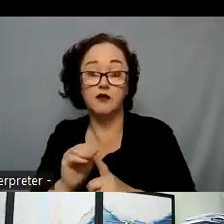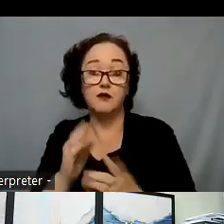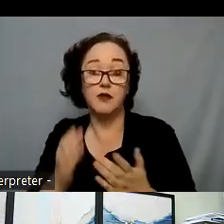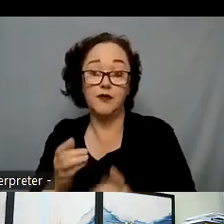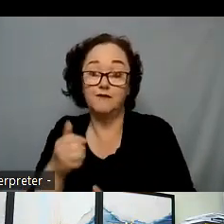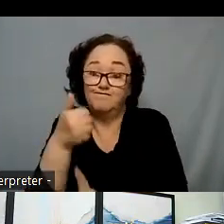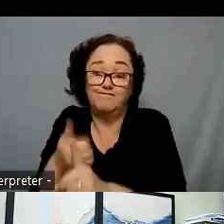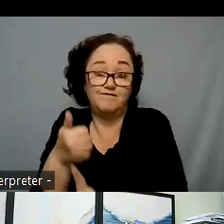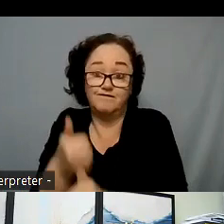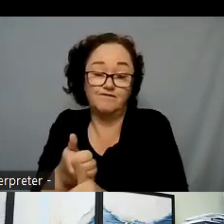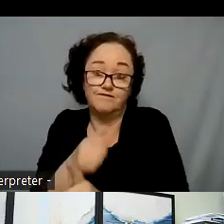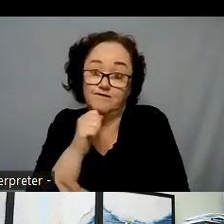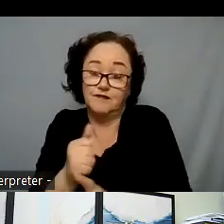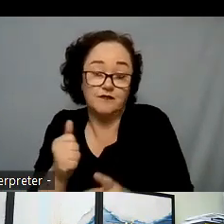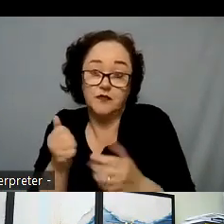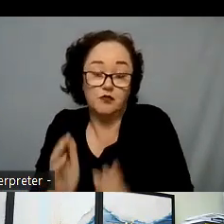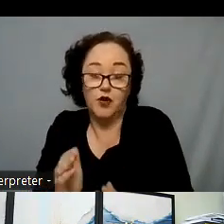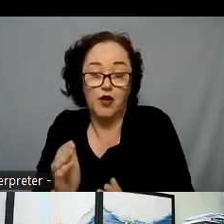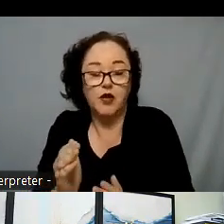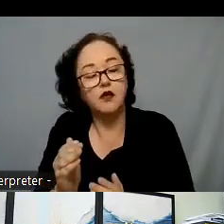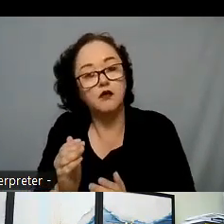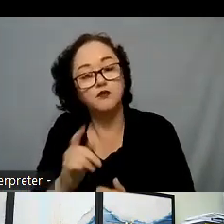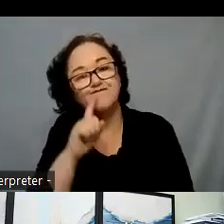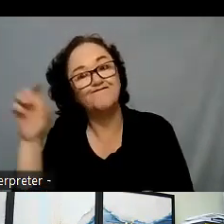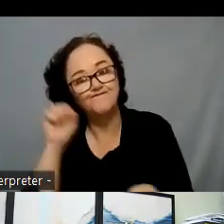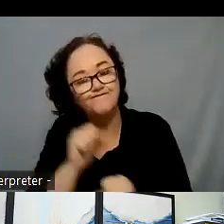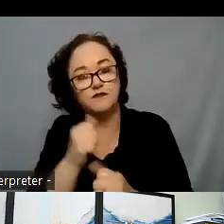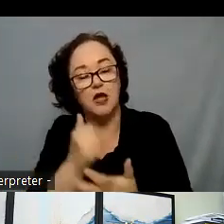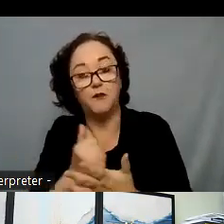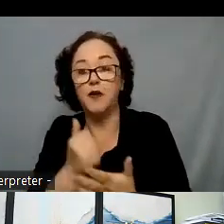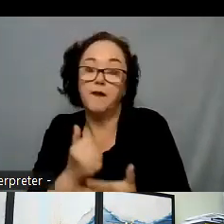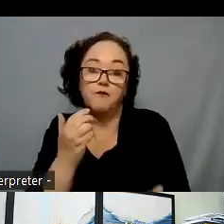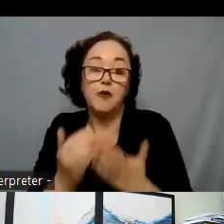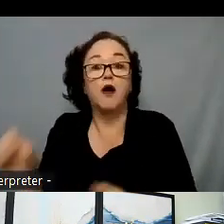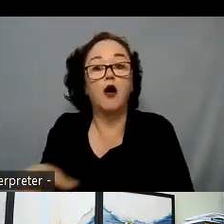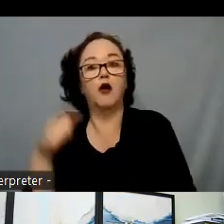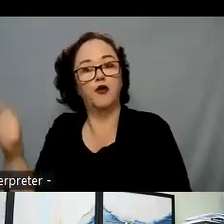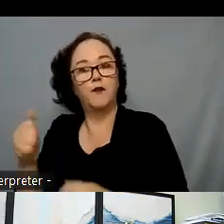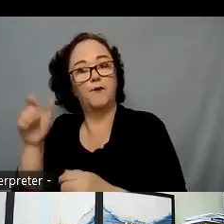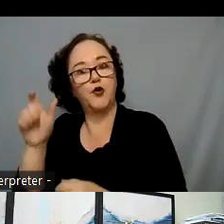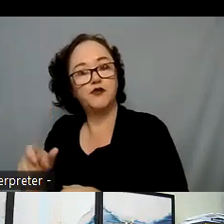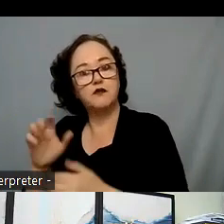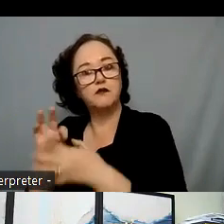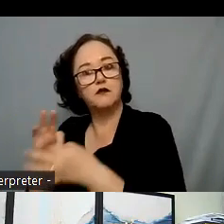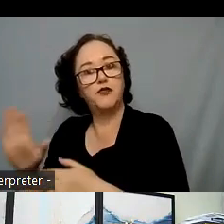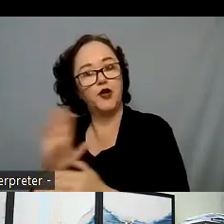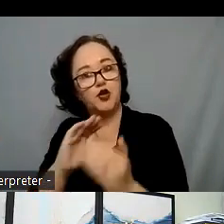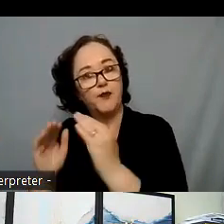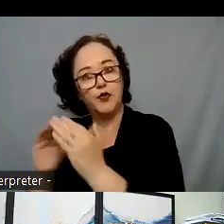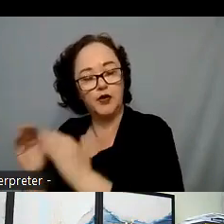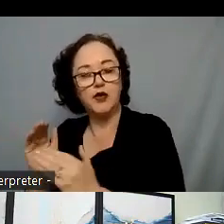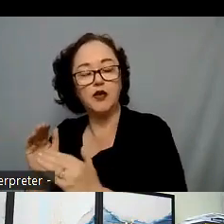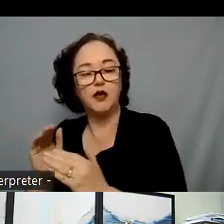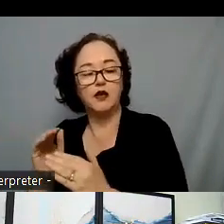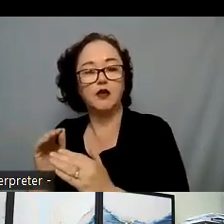experienced serious mental illness that there may be persons within that child respective community that could come alongside you to provide